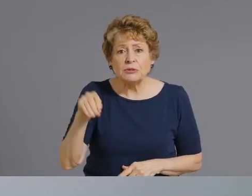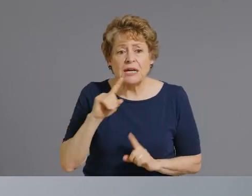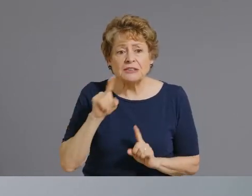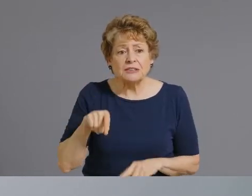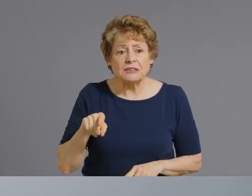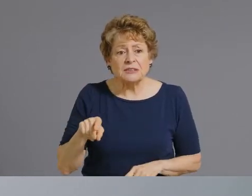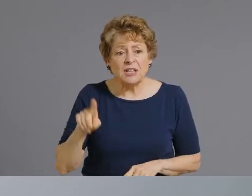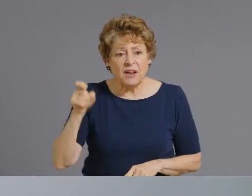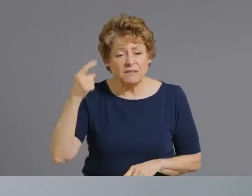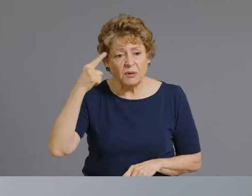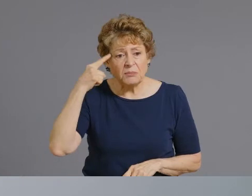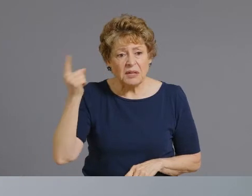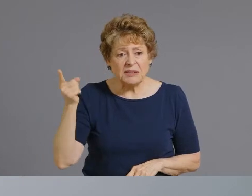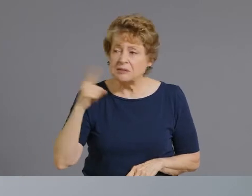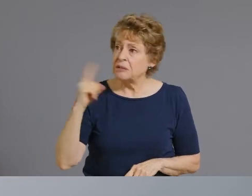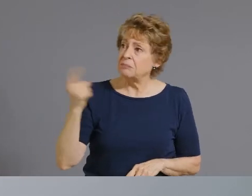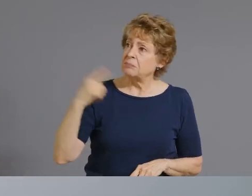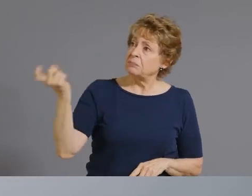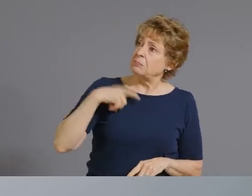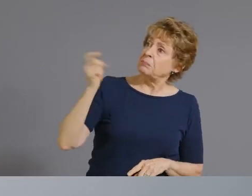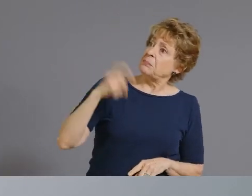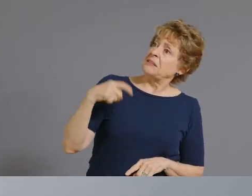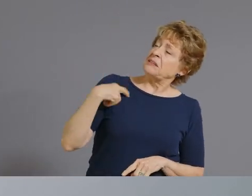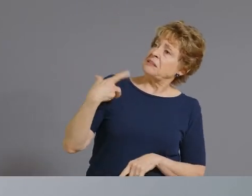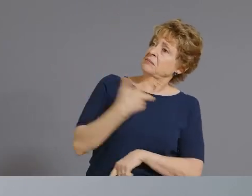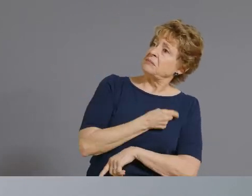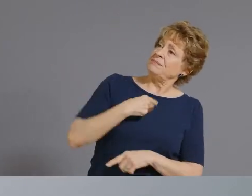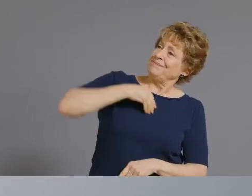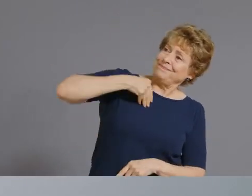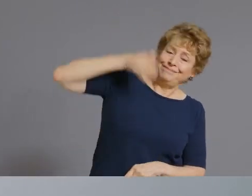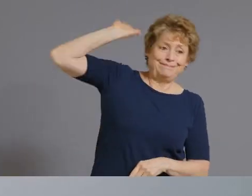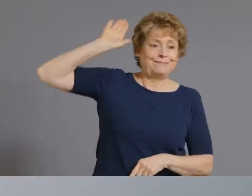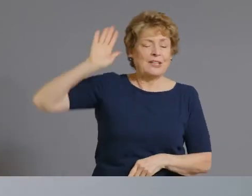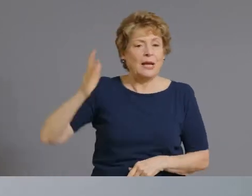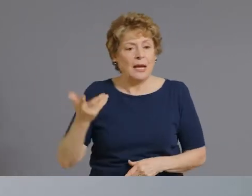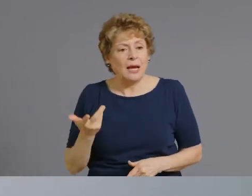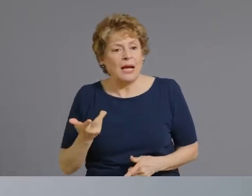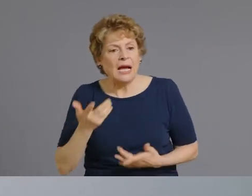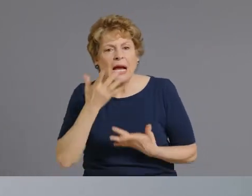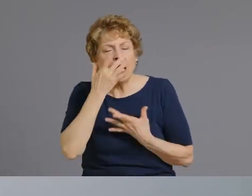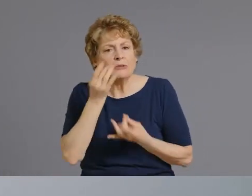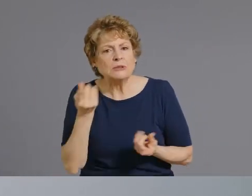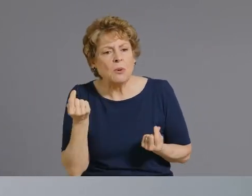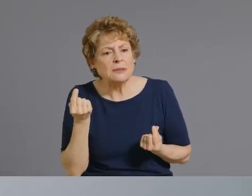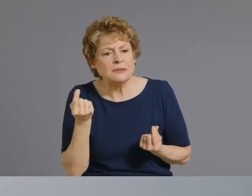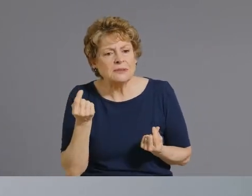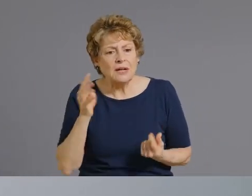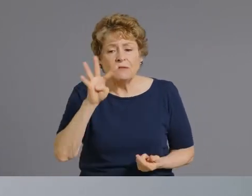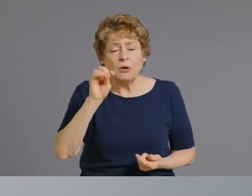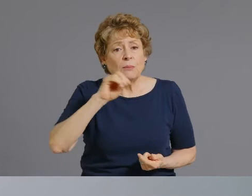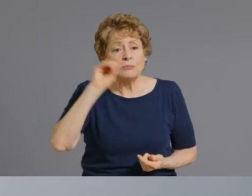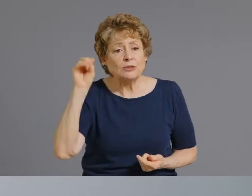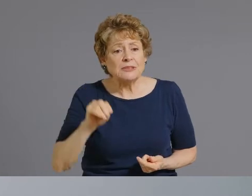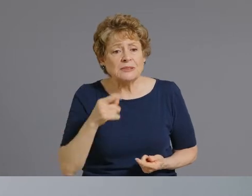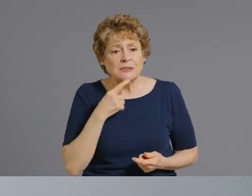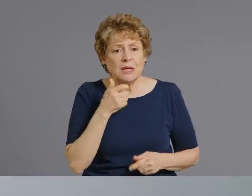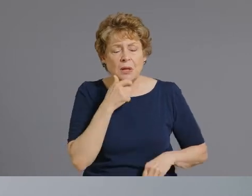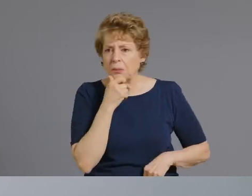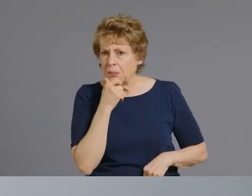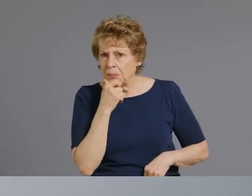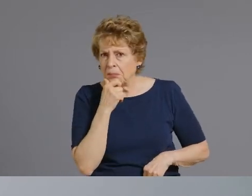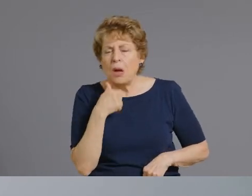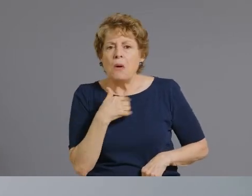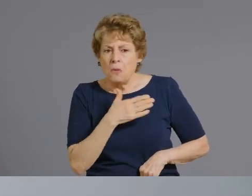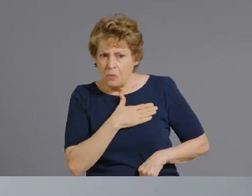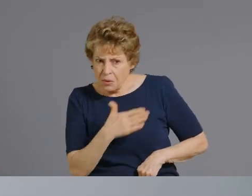me what to do but one of the interesting things is that 40 of the people said that they would get a shot if they got a